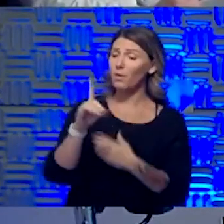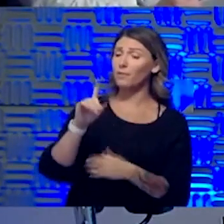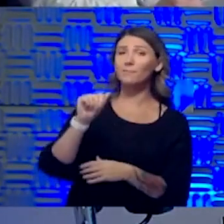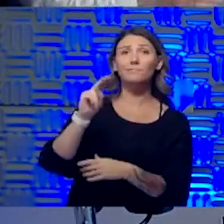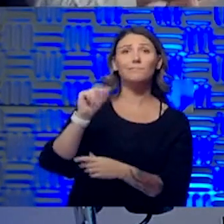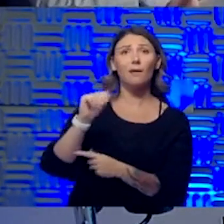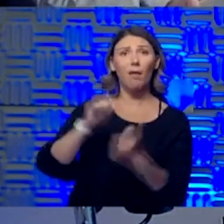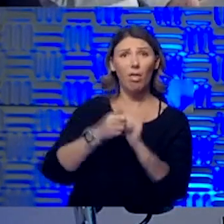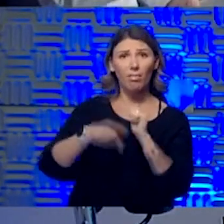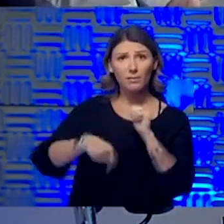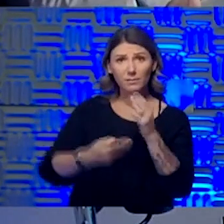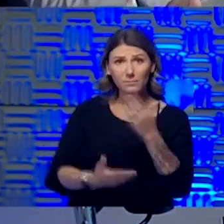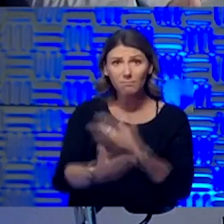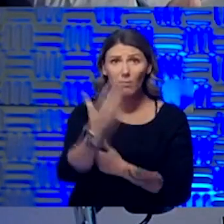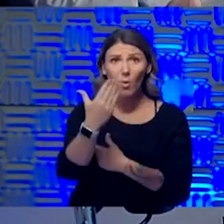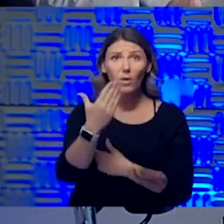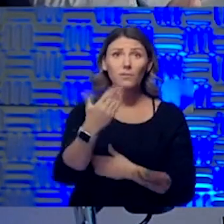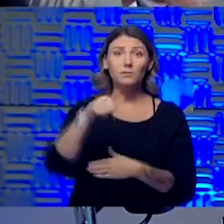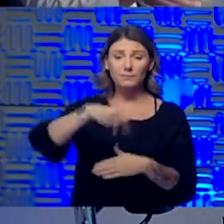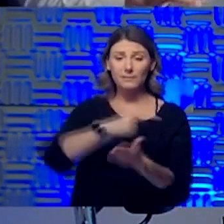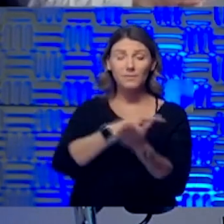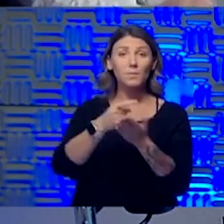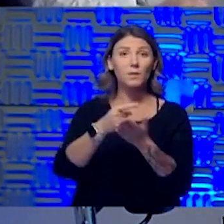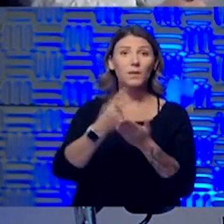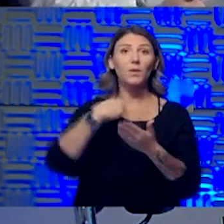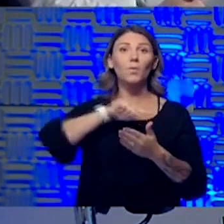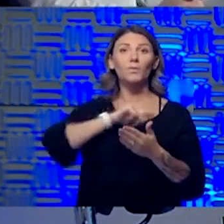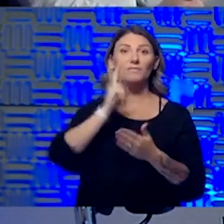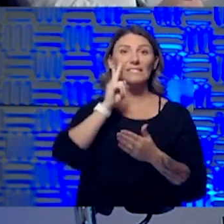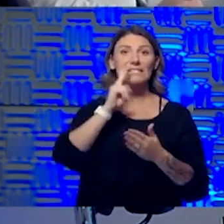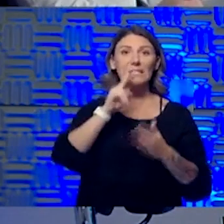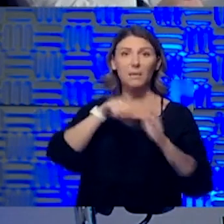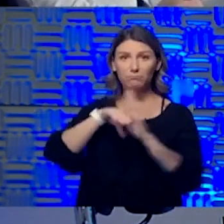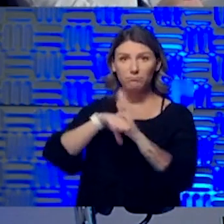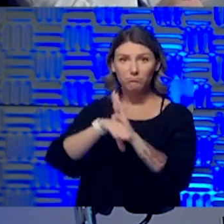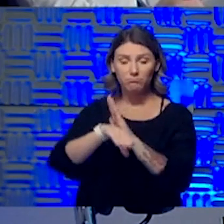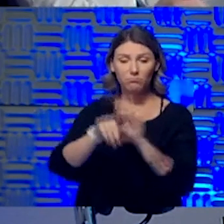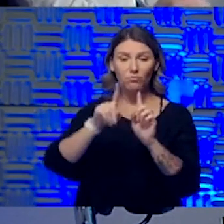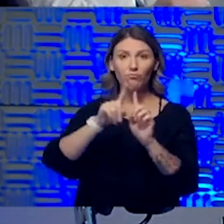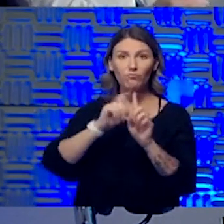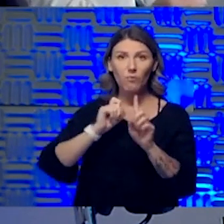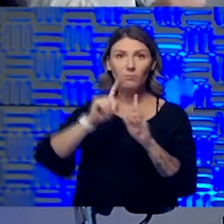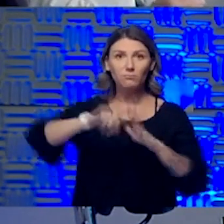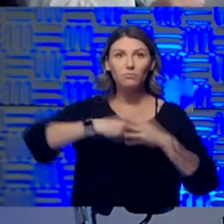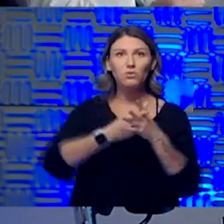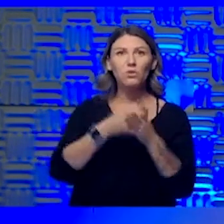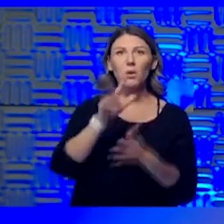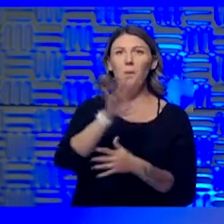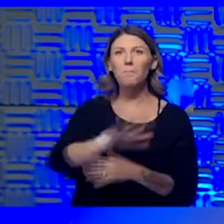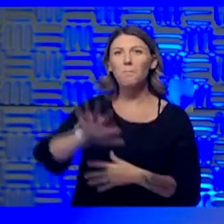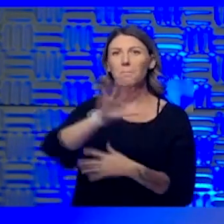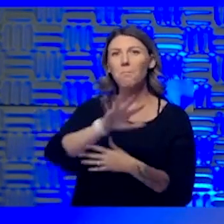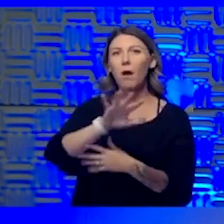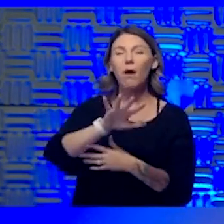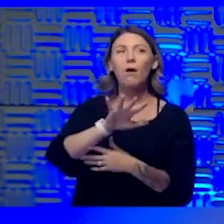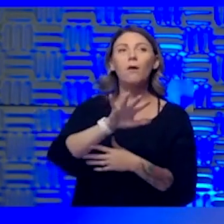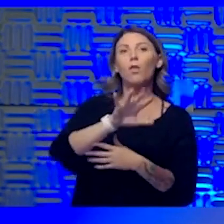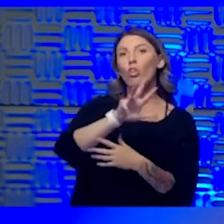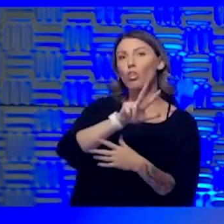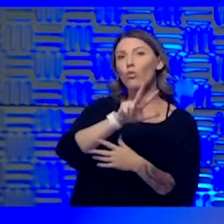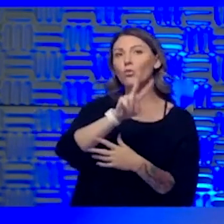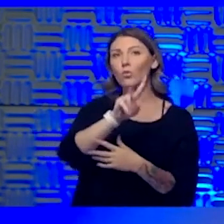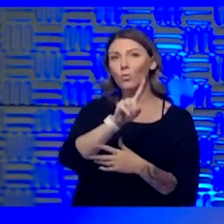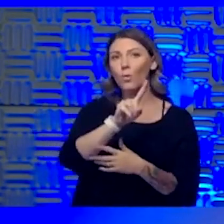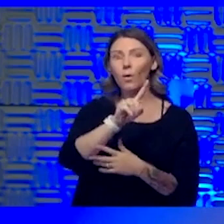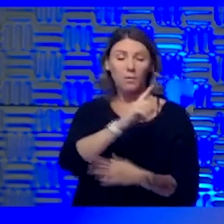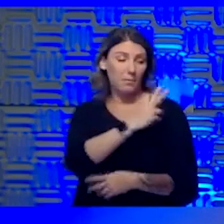So again, this week we have seen a decrease in our cases from the start of the week. We were around 31 at the beginning. We are down